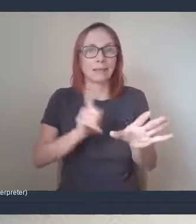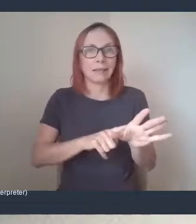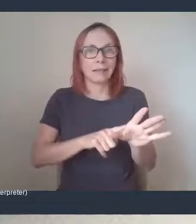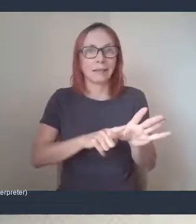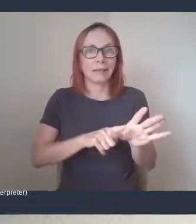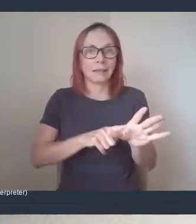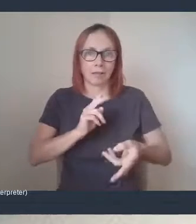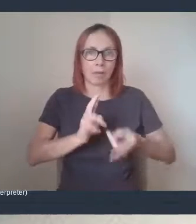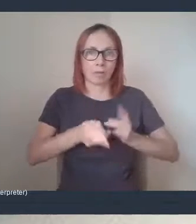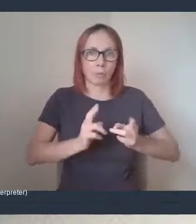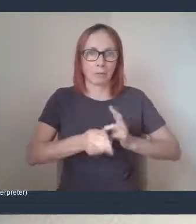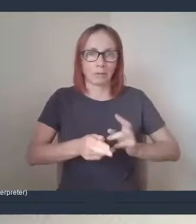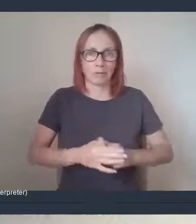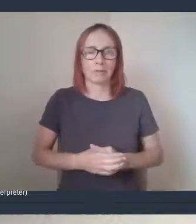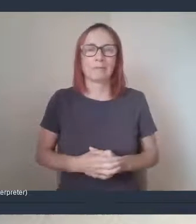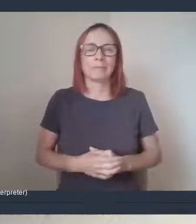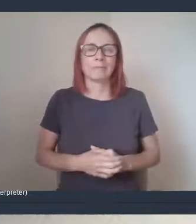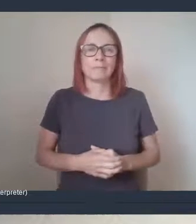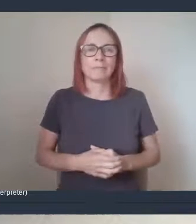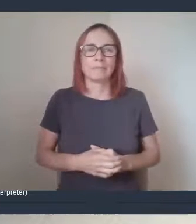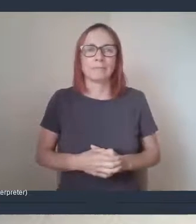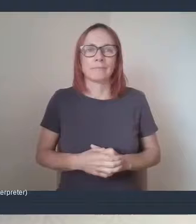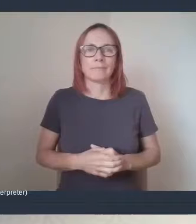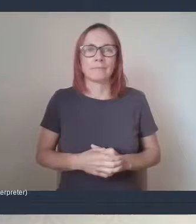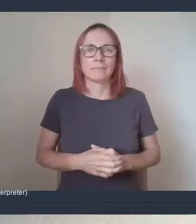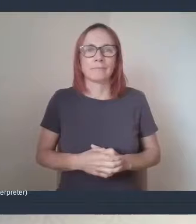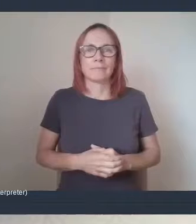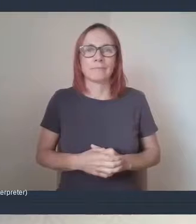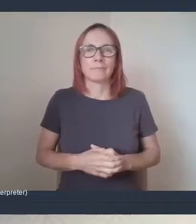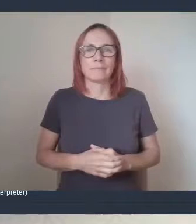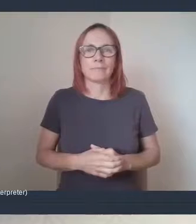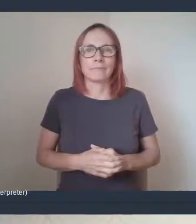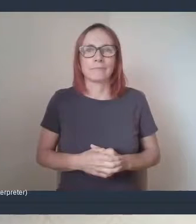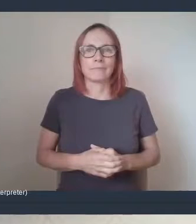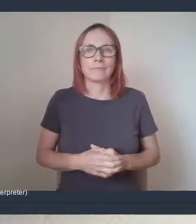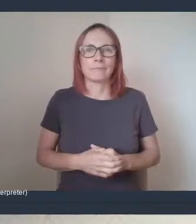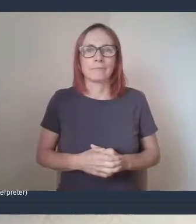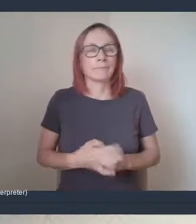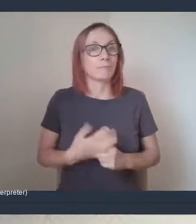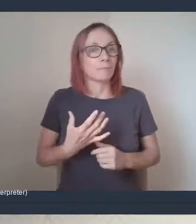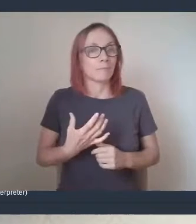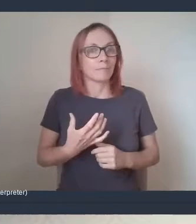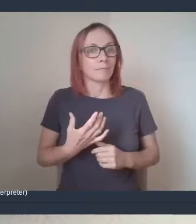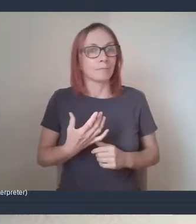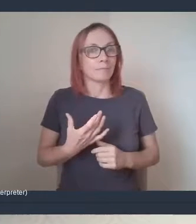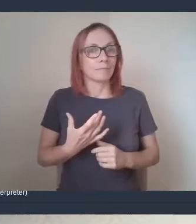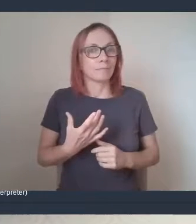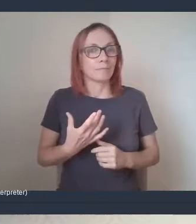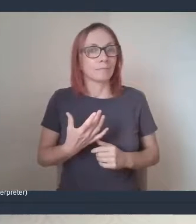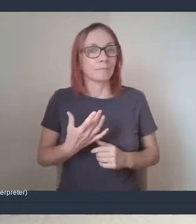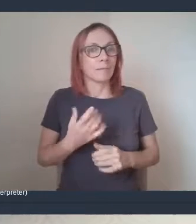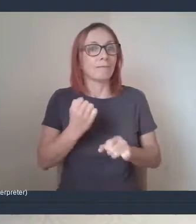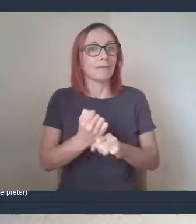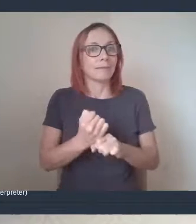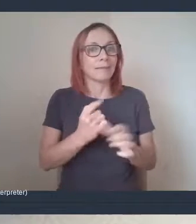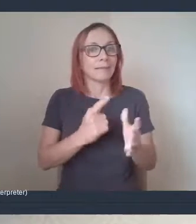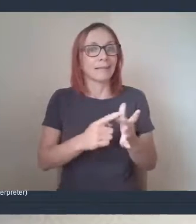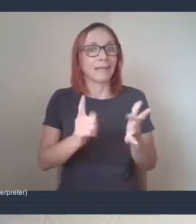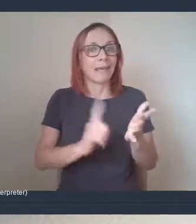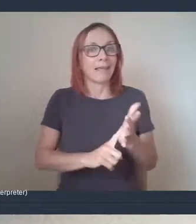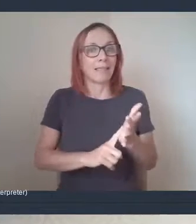for the day and we have guests Gail from